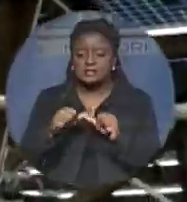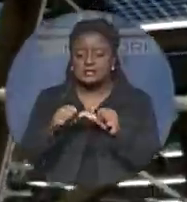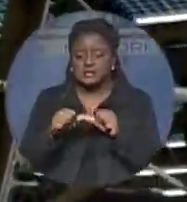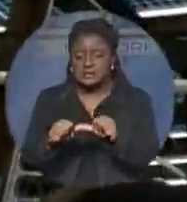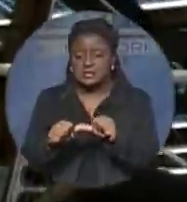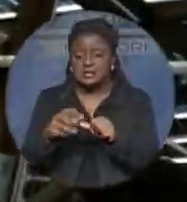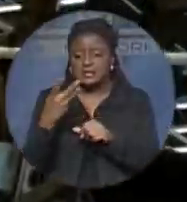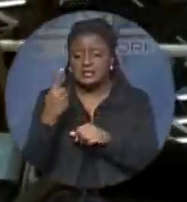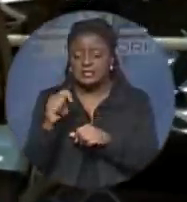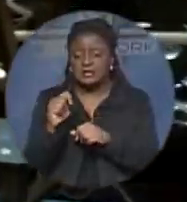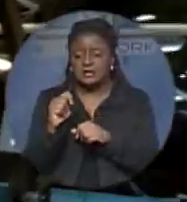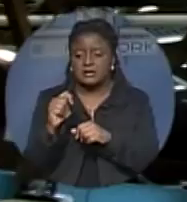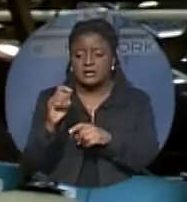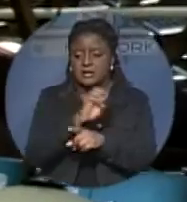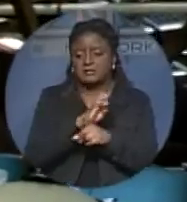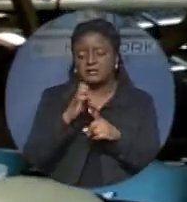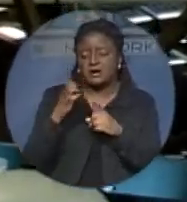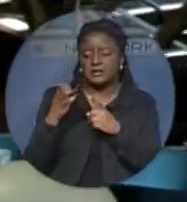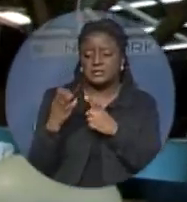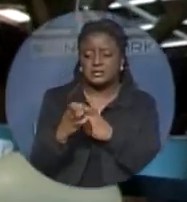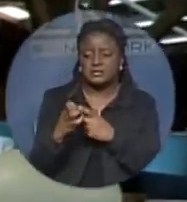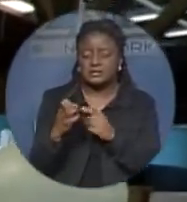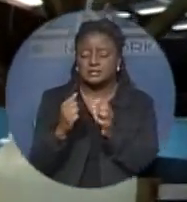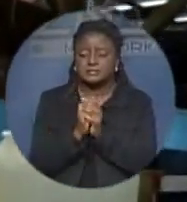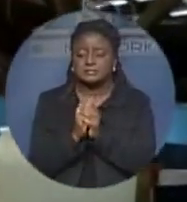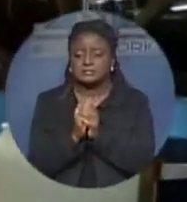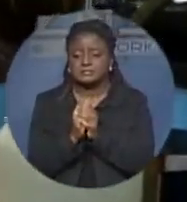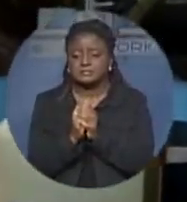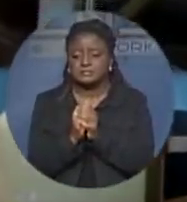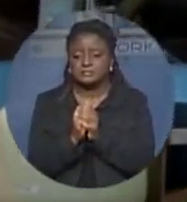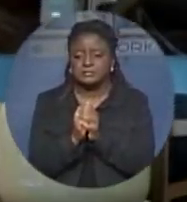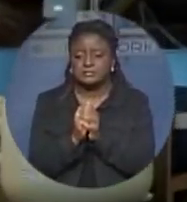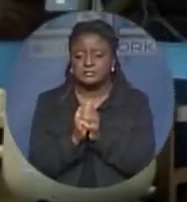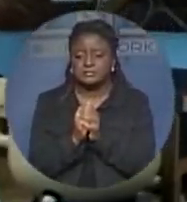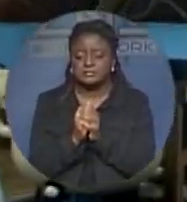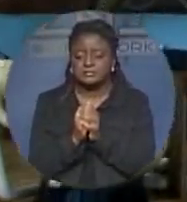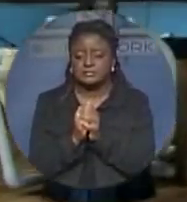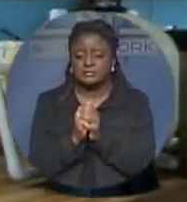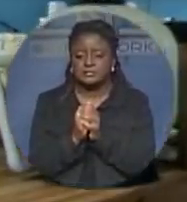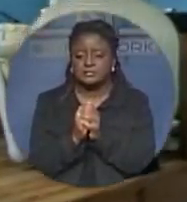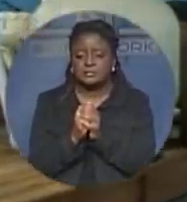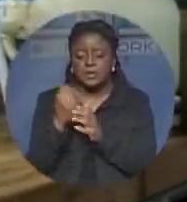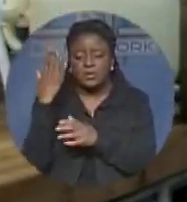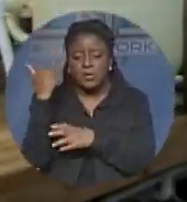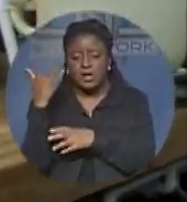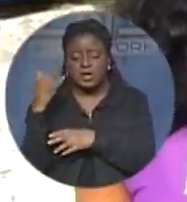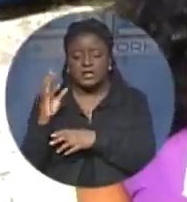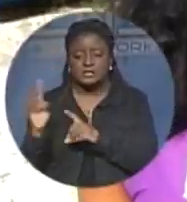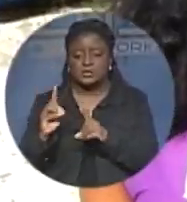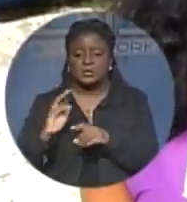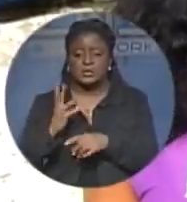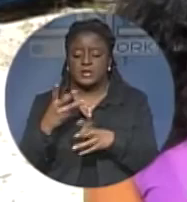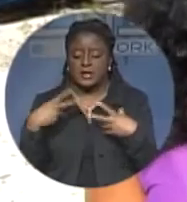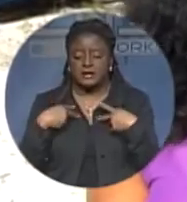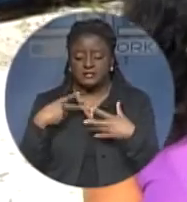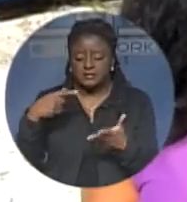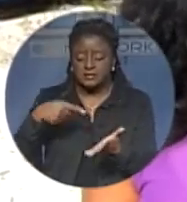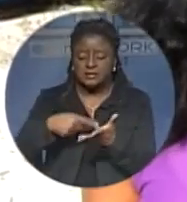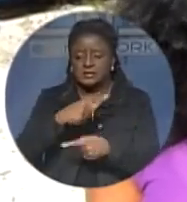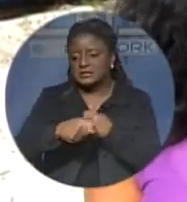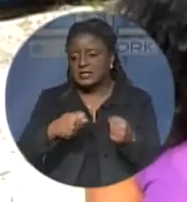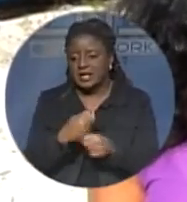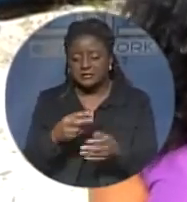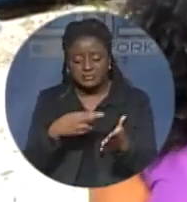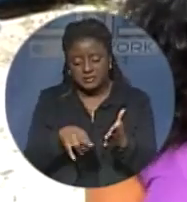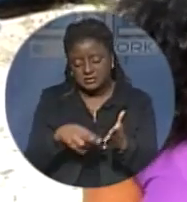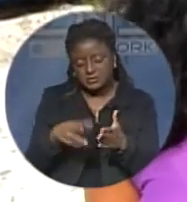is driving the crusade for more Bahamians to enroll. Why do we have this type of research? Why should anybody care about aquaculture? Why should anybody